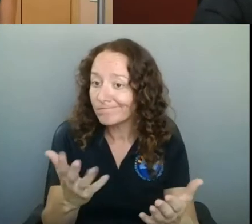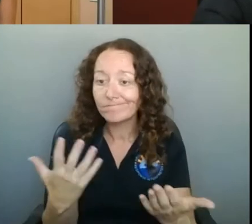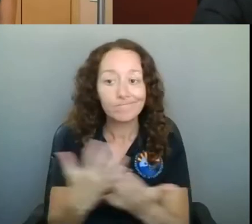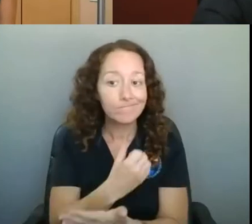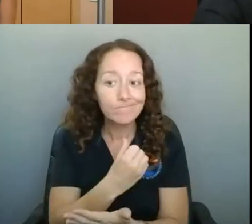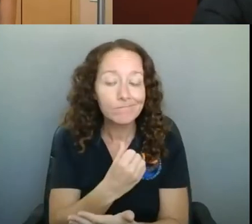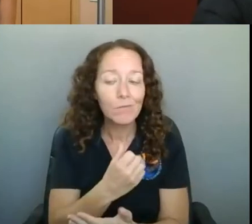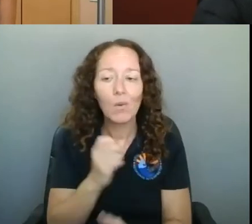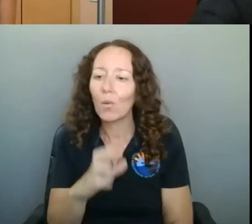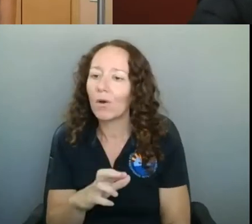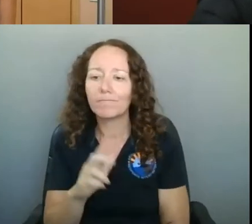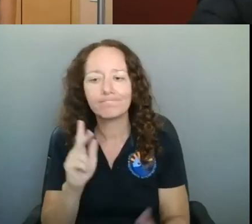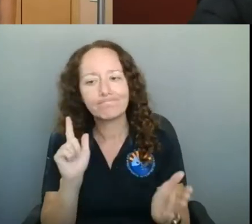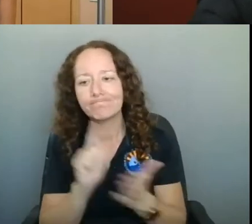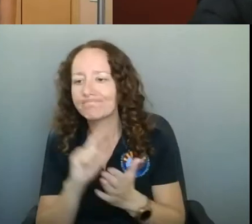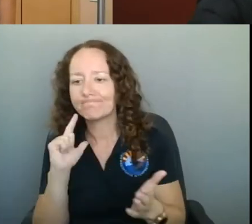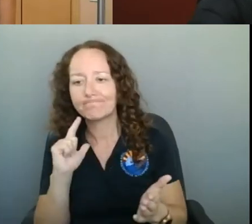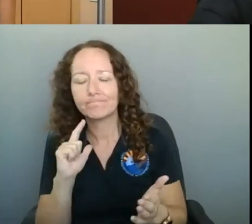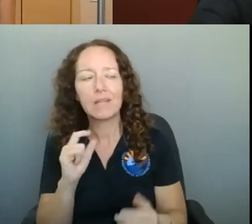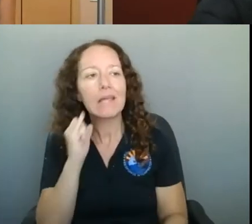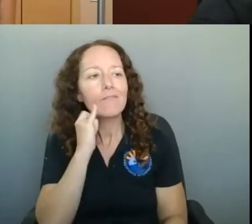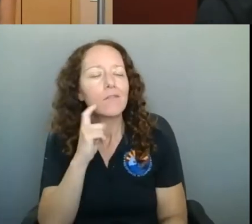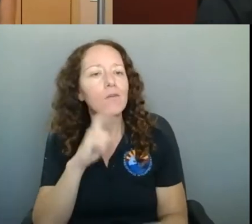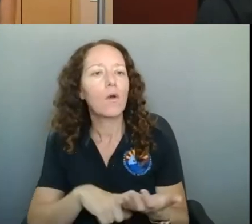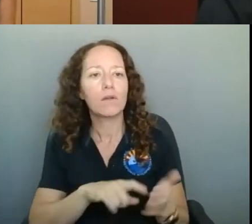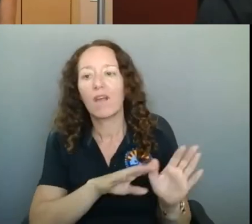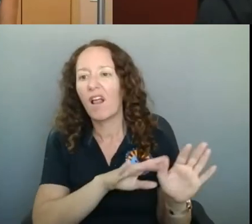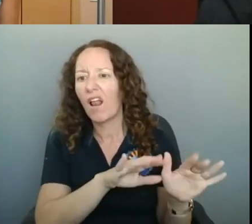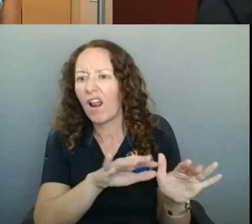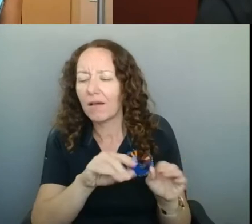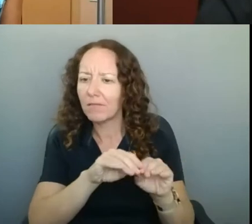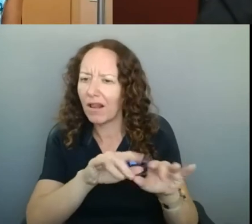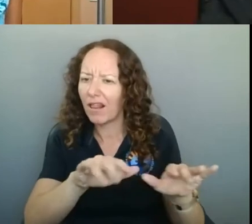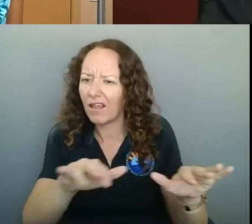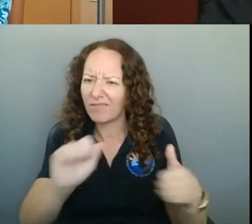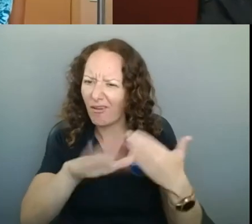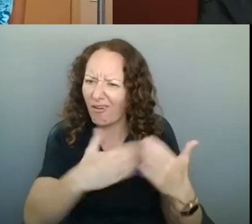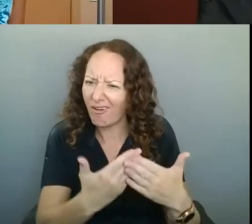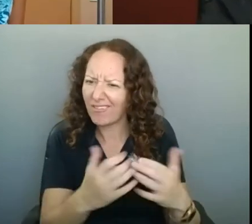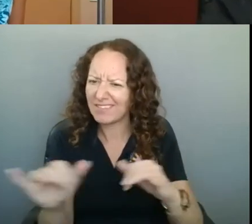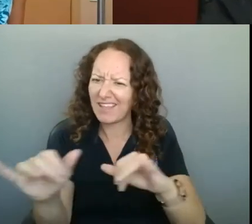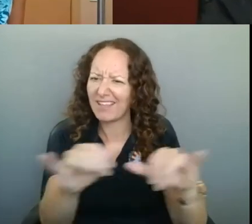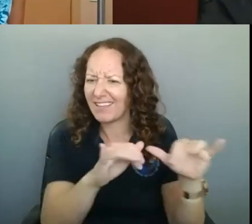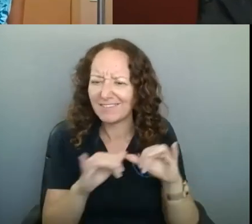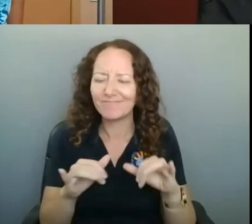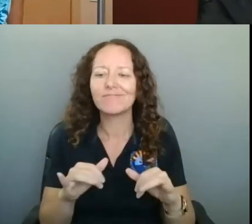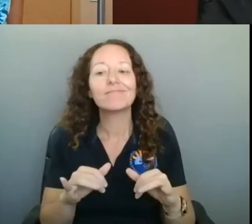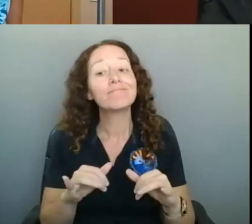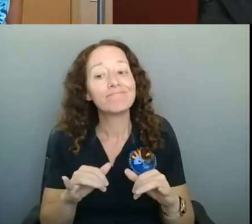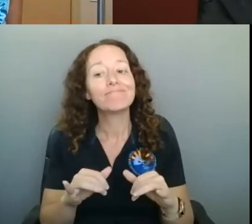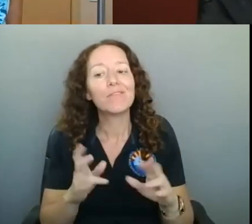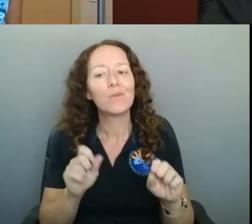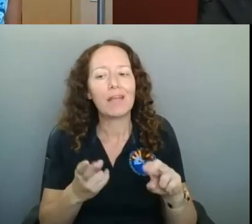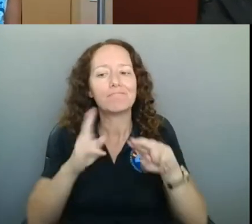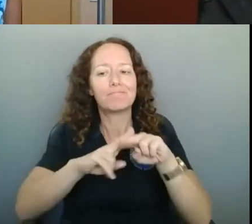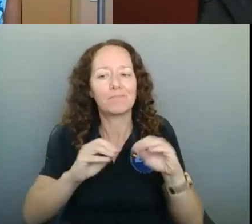to not allow it, or if you start seeing trends, you know, reinforcing your rules a little bit more strongly. So